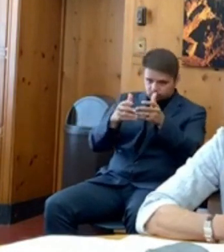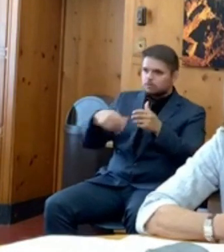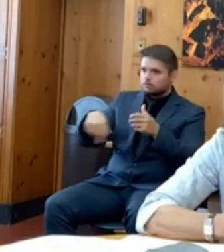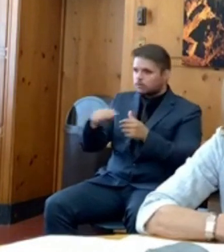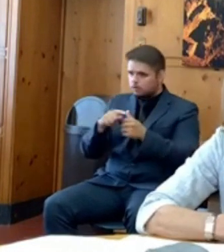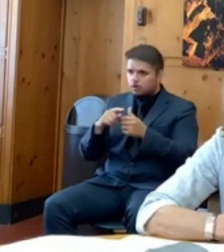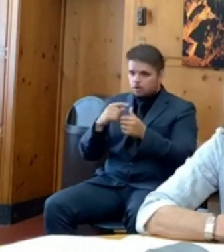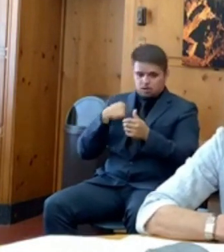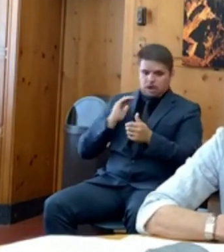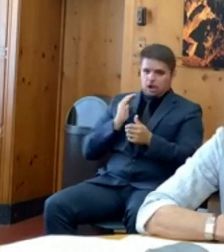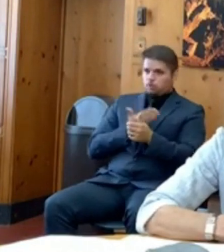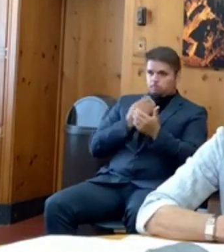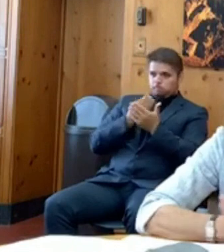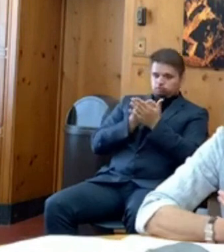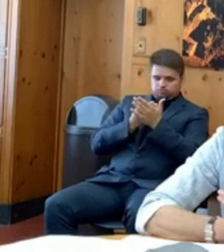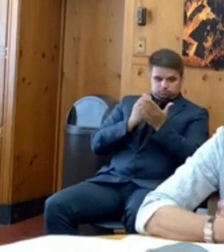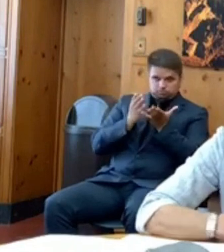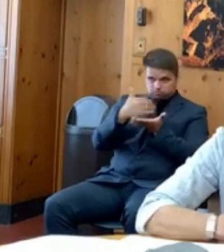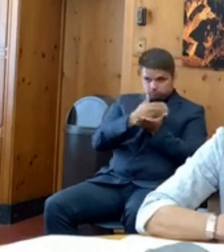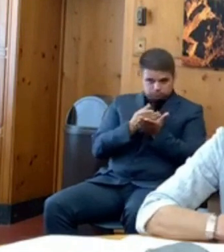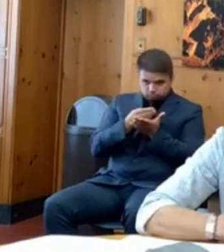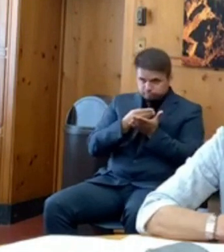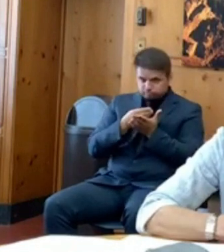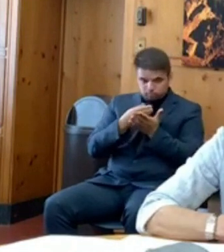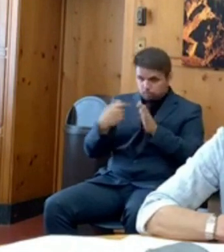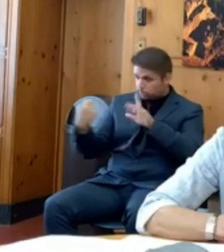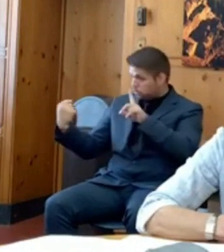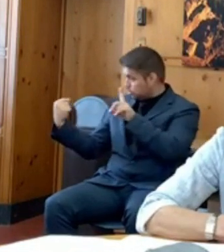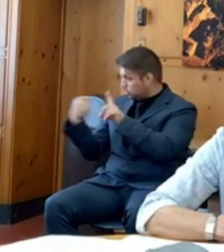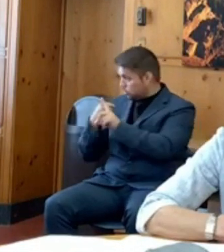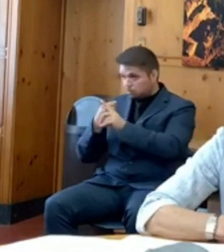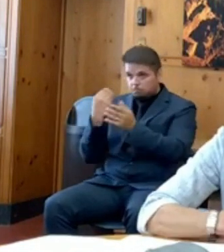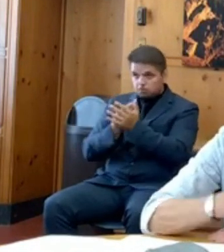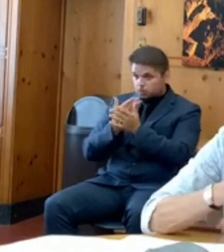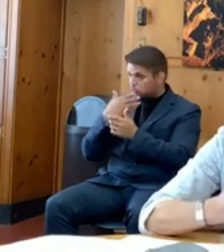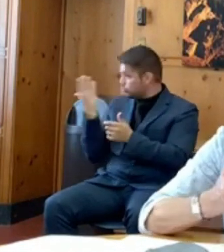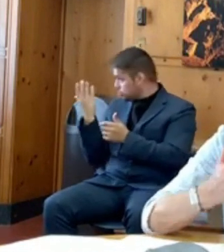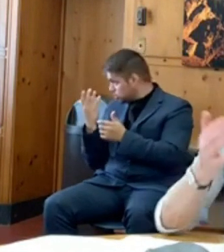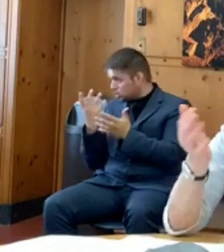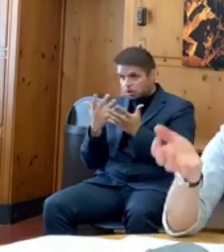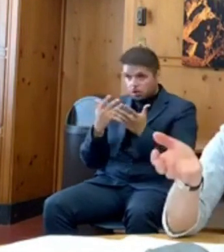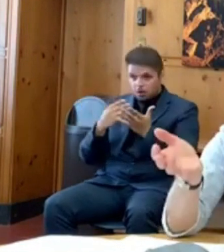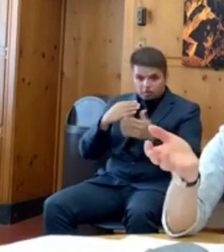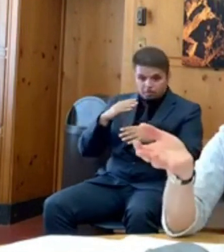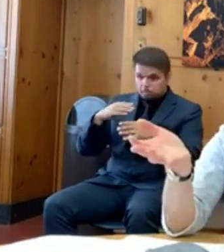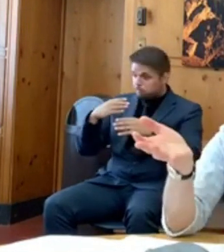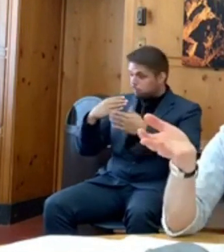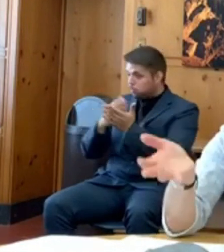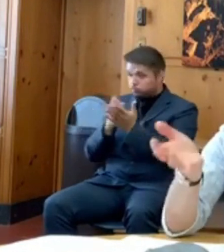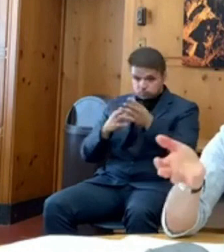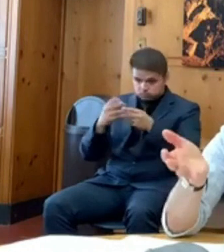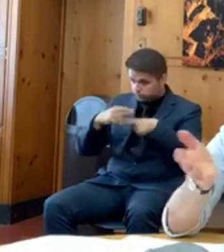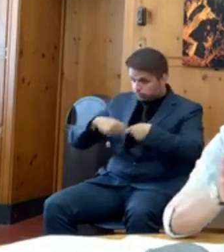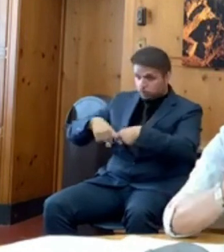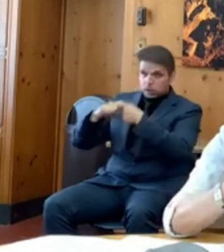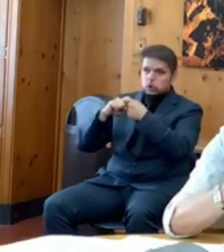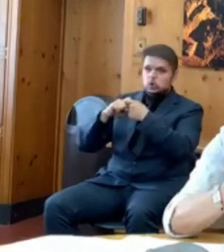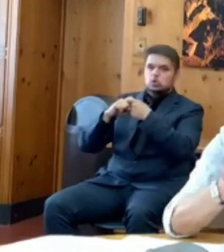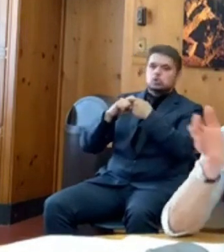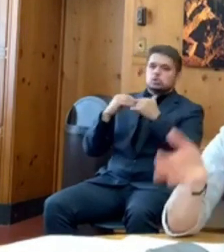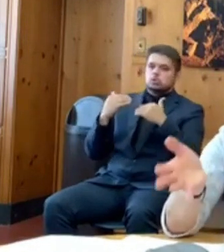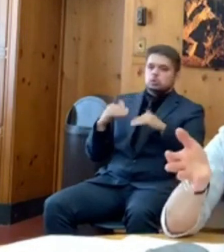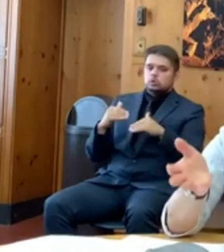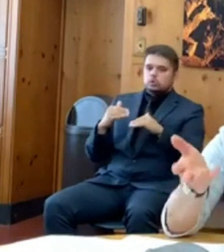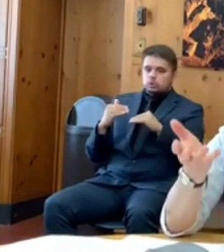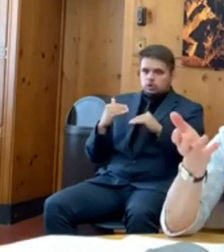My work friendly on a legislative agenda has been put on ice. I hope that the Racial Justice